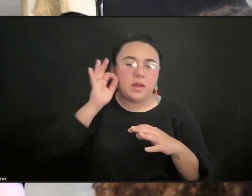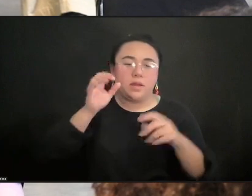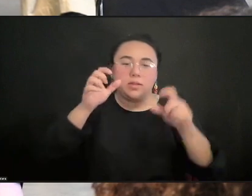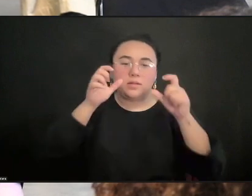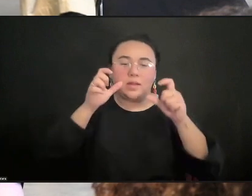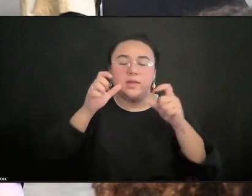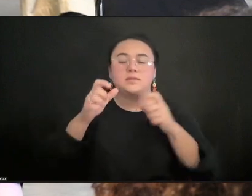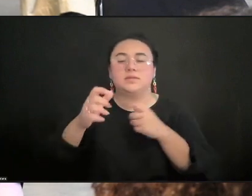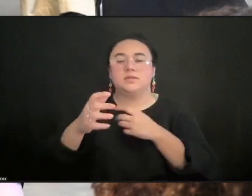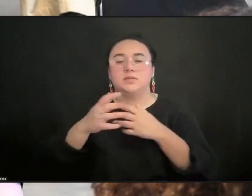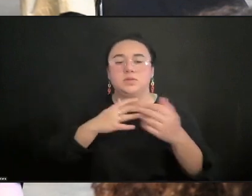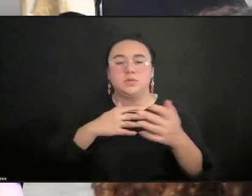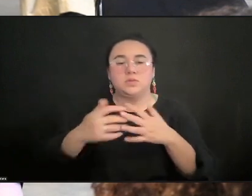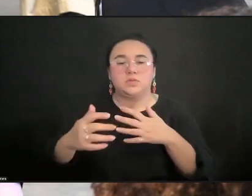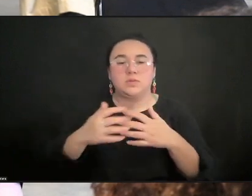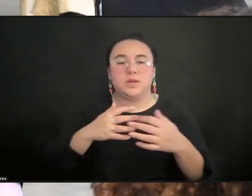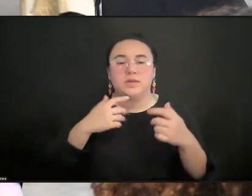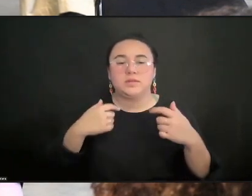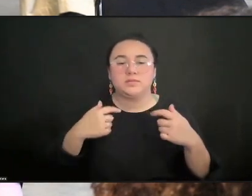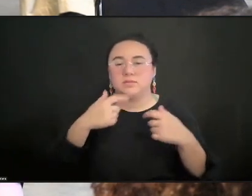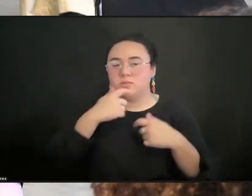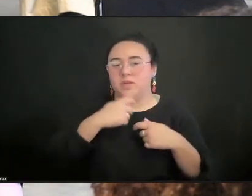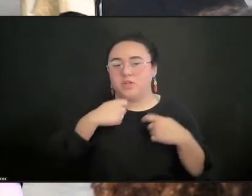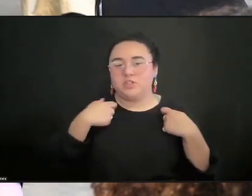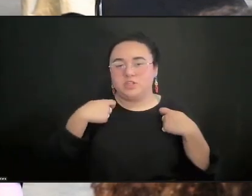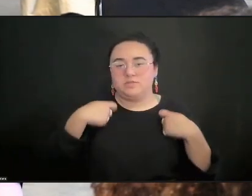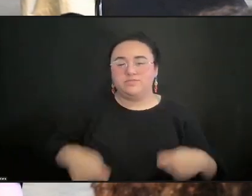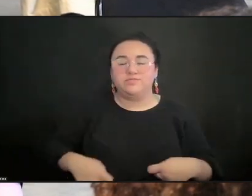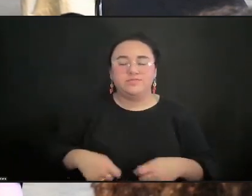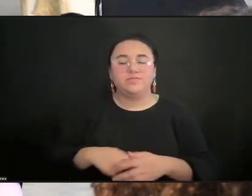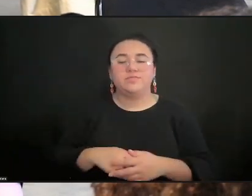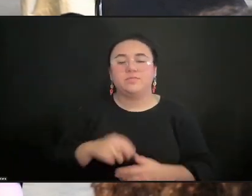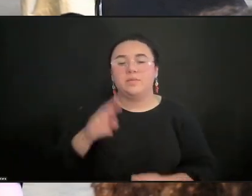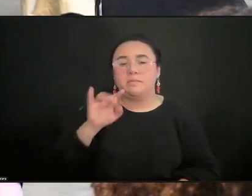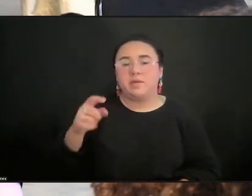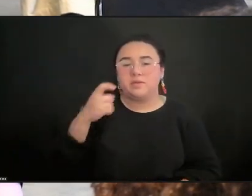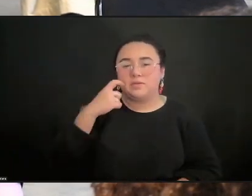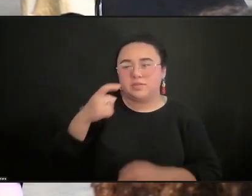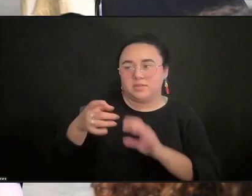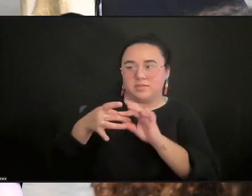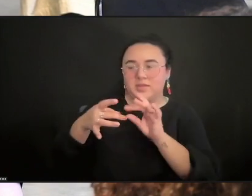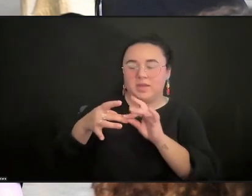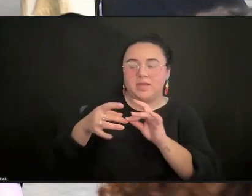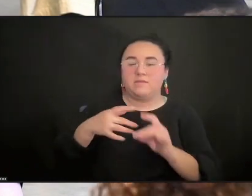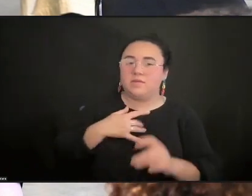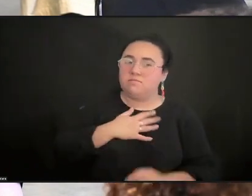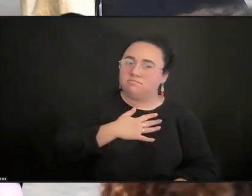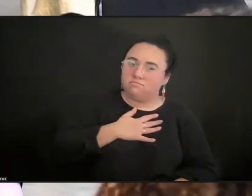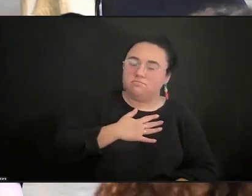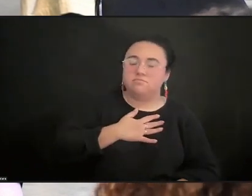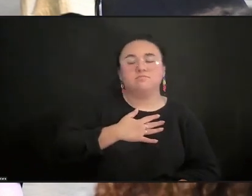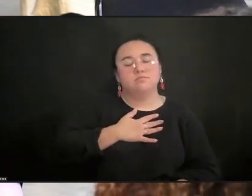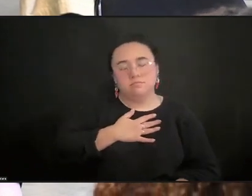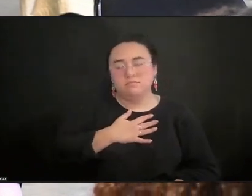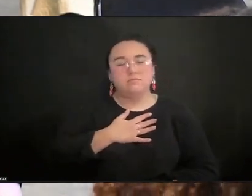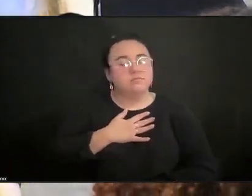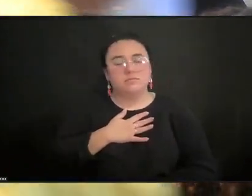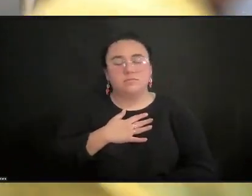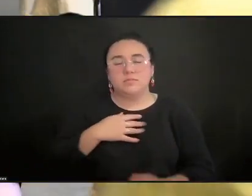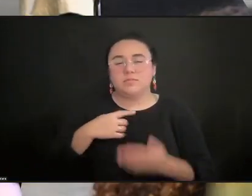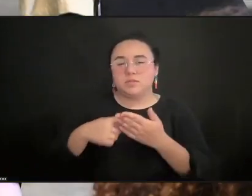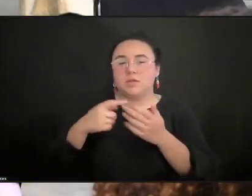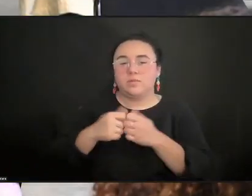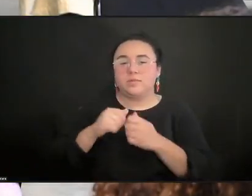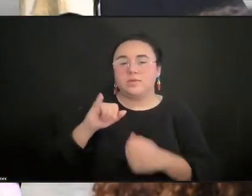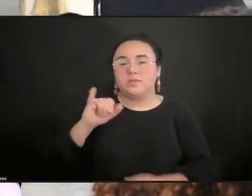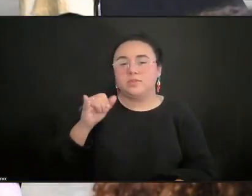Bill, a lot of what you just spoke about is what is kind of shaking me in the core right now too. And I was talking to Jennifer earlier about at my